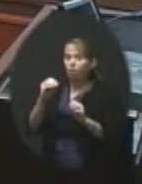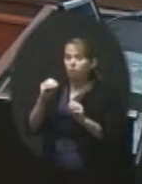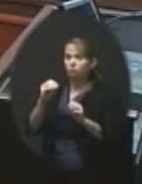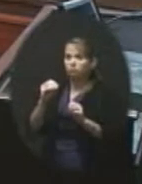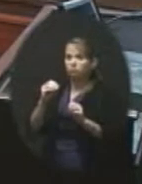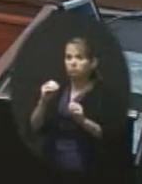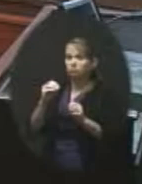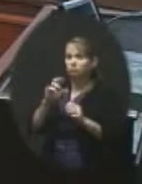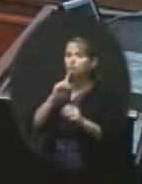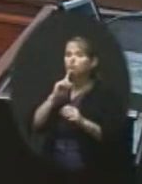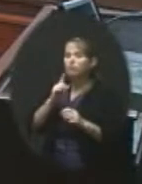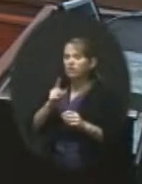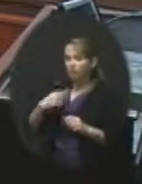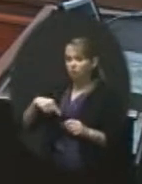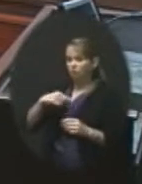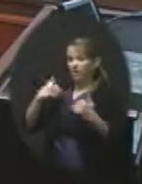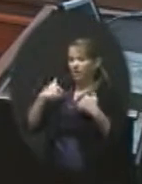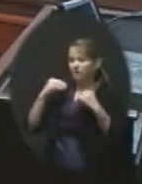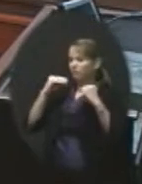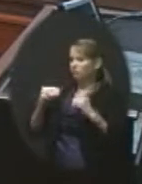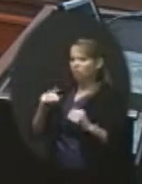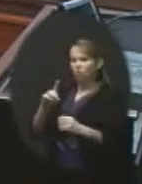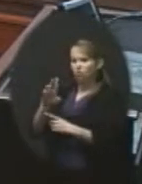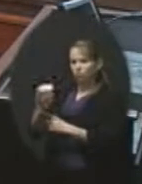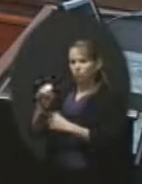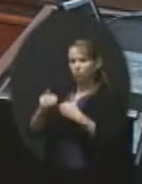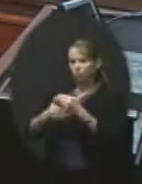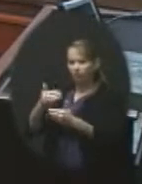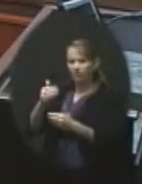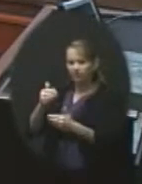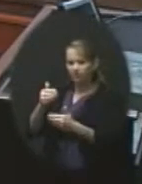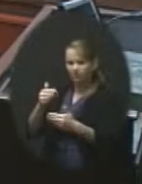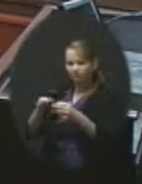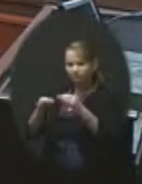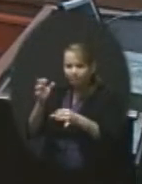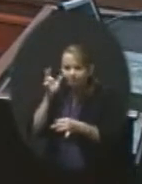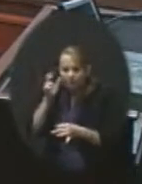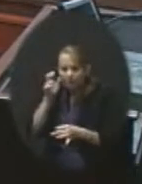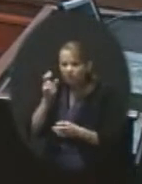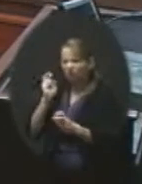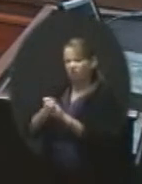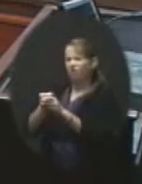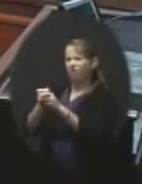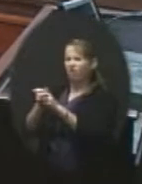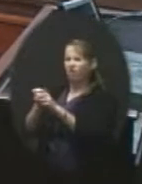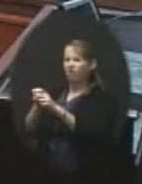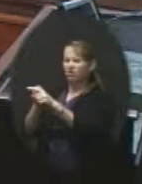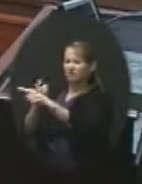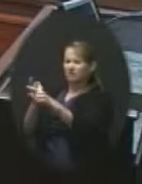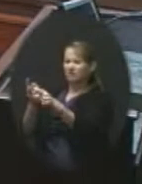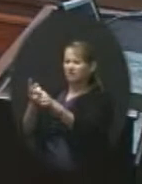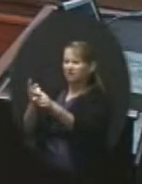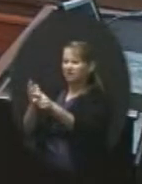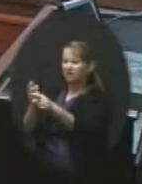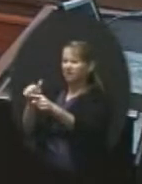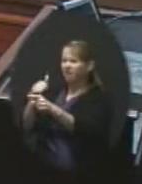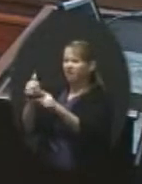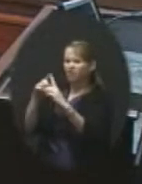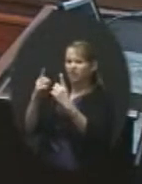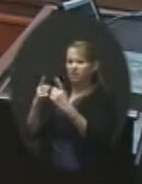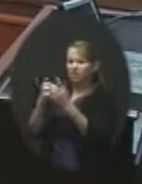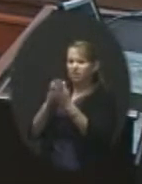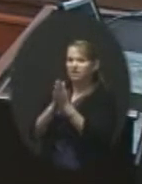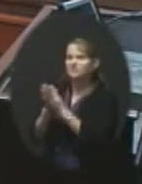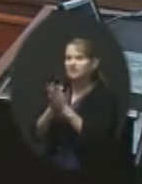to hear that other districts are rabidly, excitedly wanting